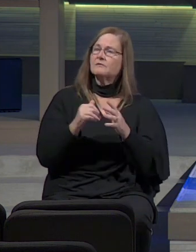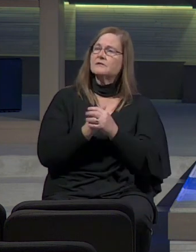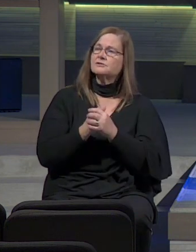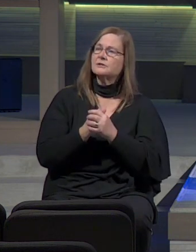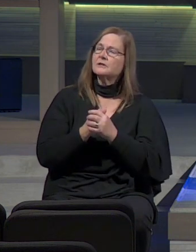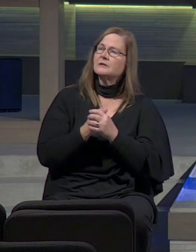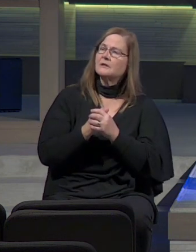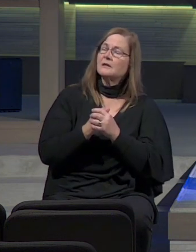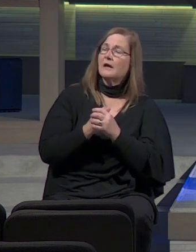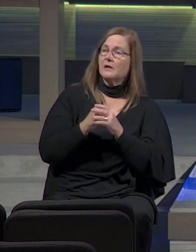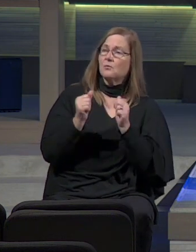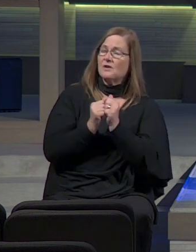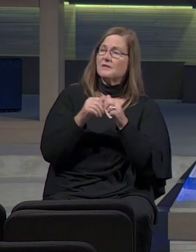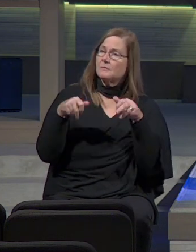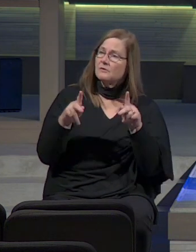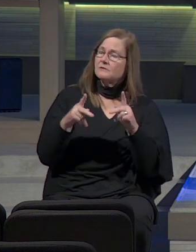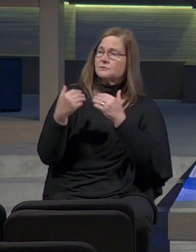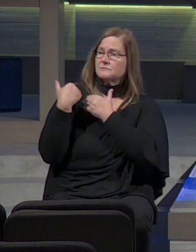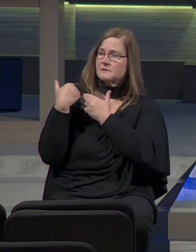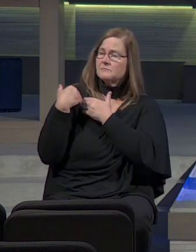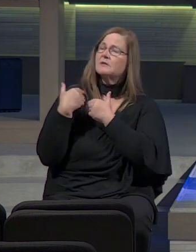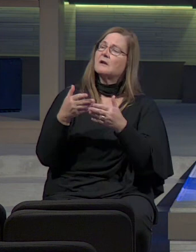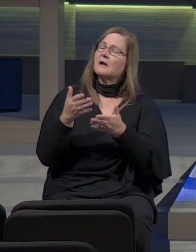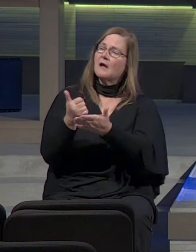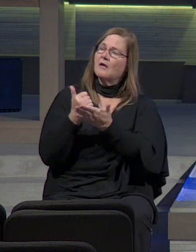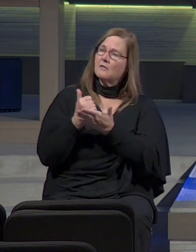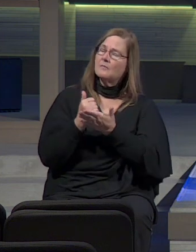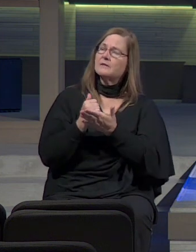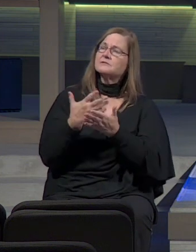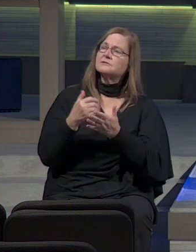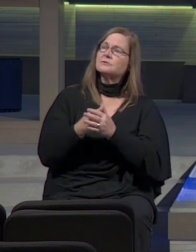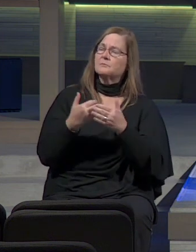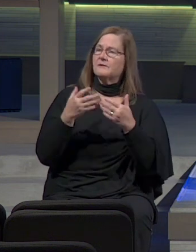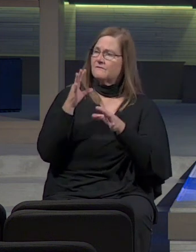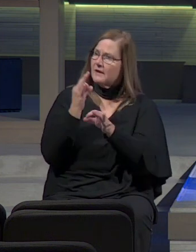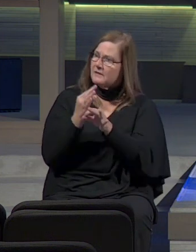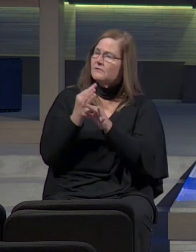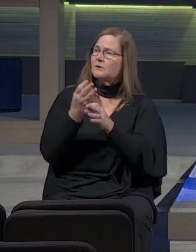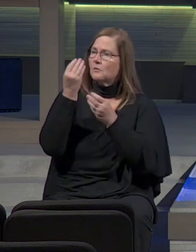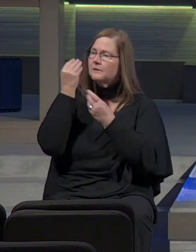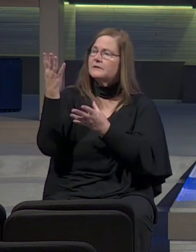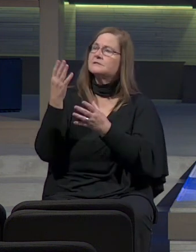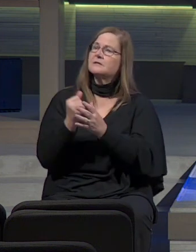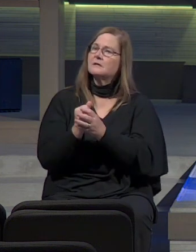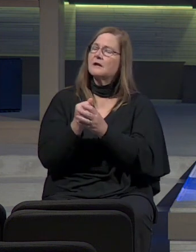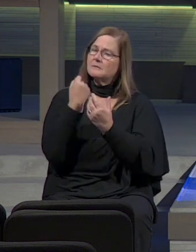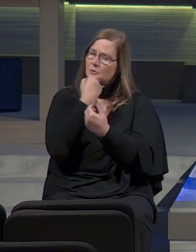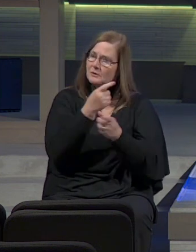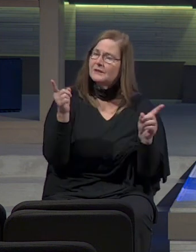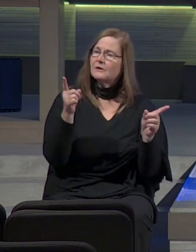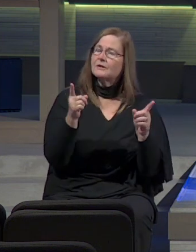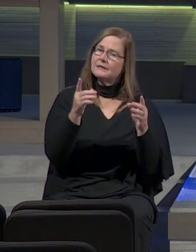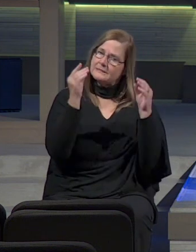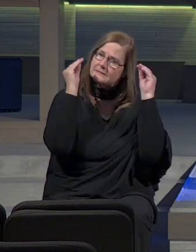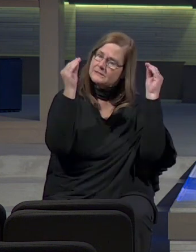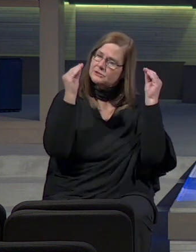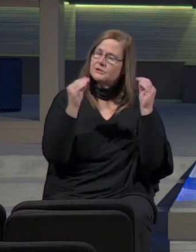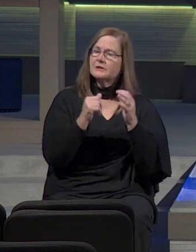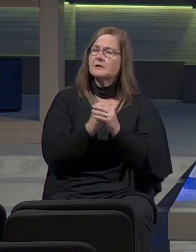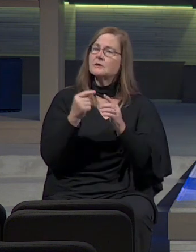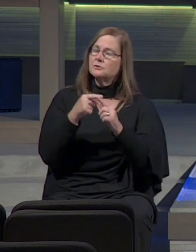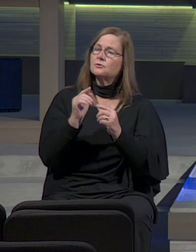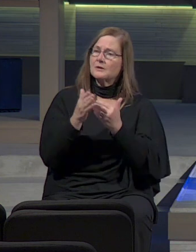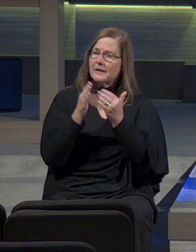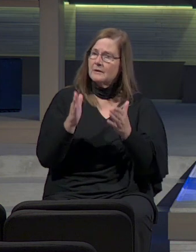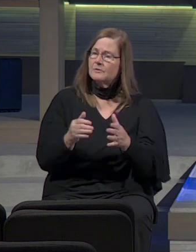responsibility, help us to walk in faithful obedience in declaring it and proclaiming it in teaching it and speaking it to our neighbors